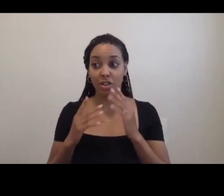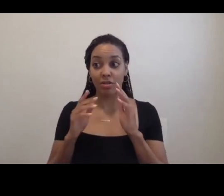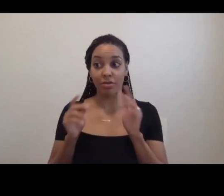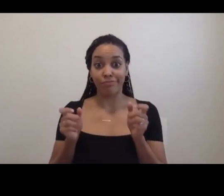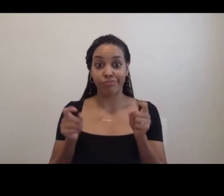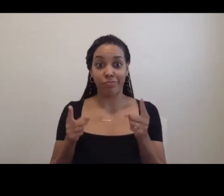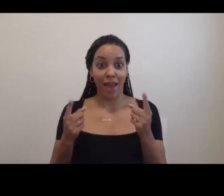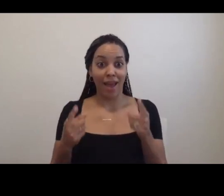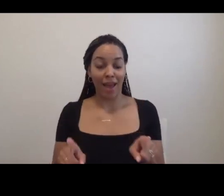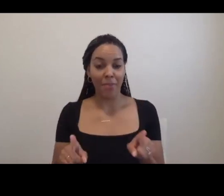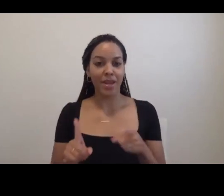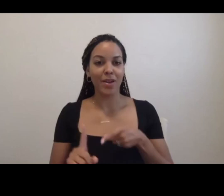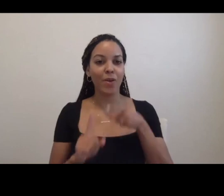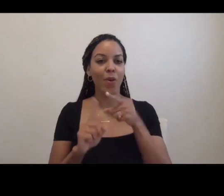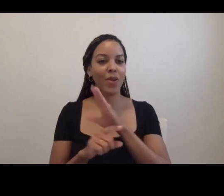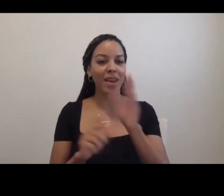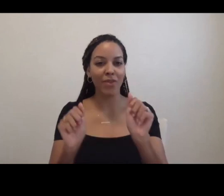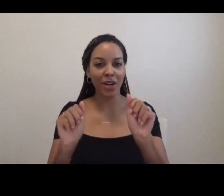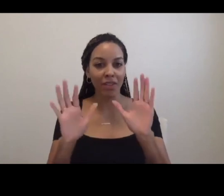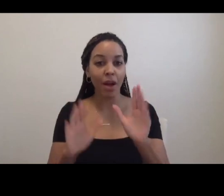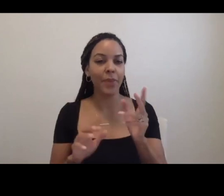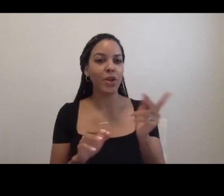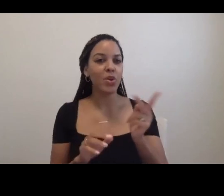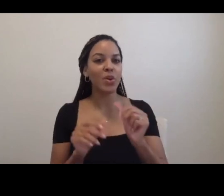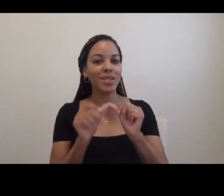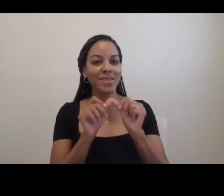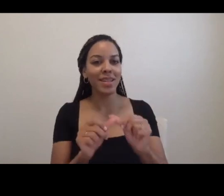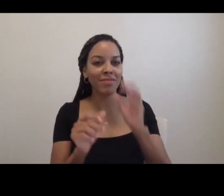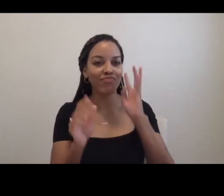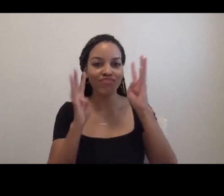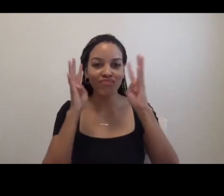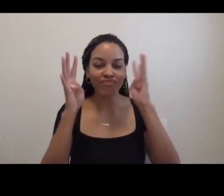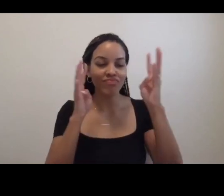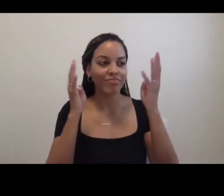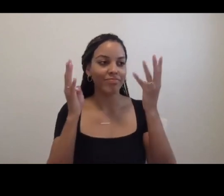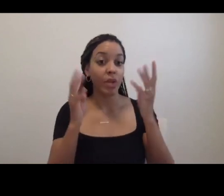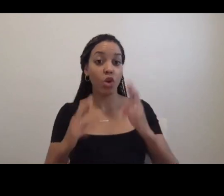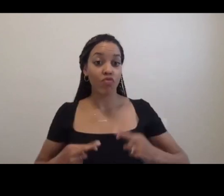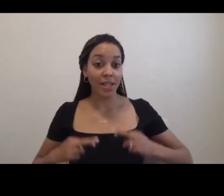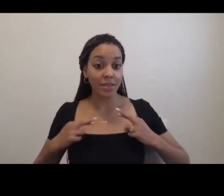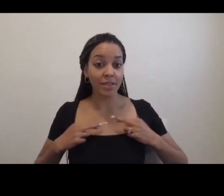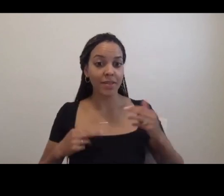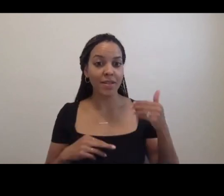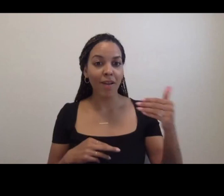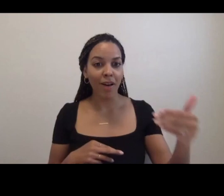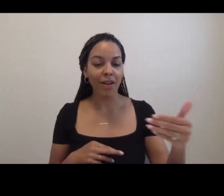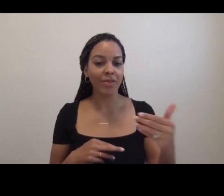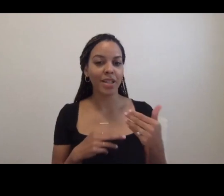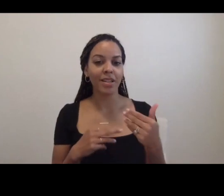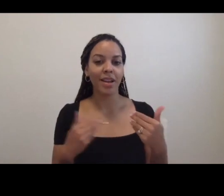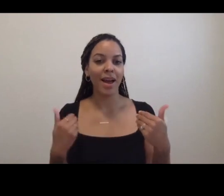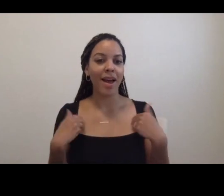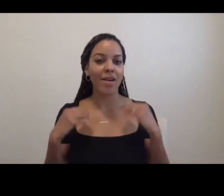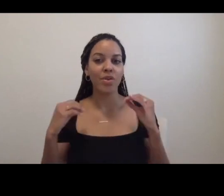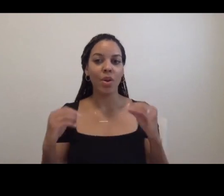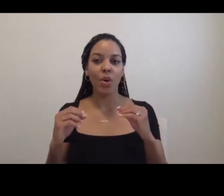that you both kind of made it up as you went along, uh, you know, residencies are often without a designated outcome.